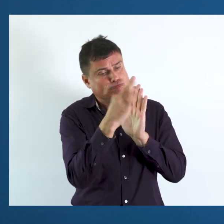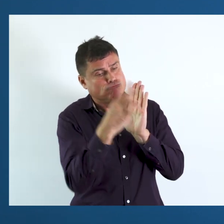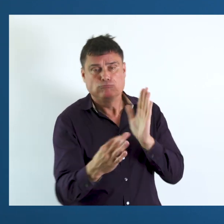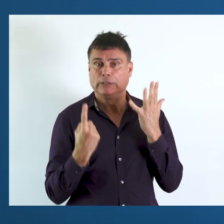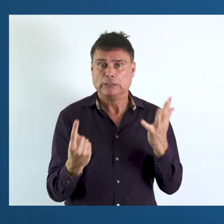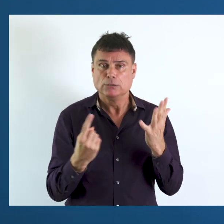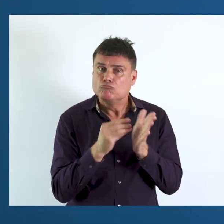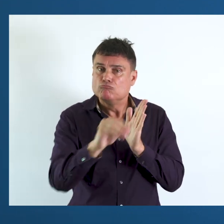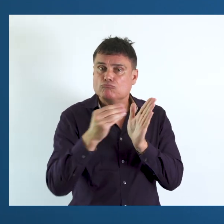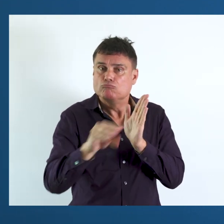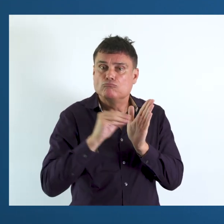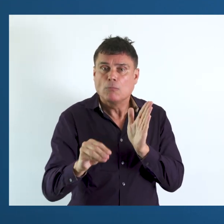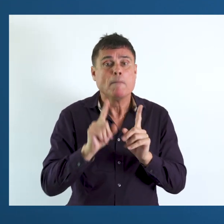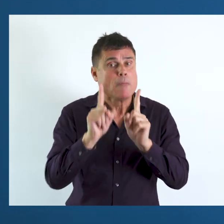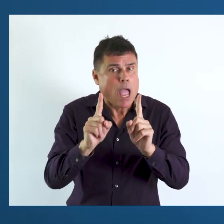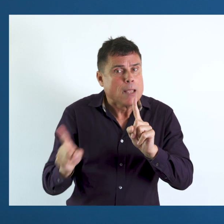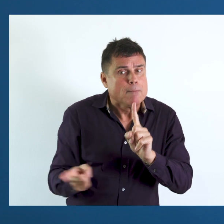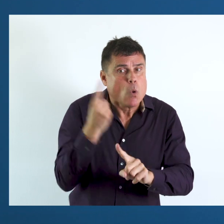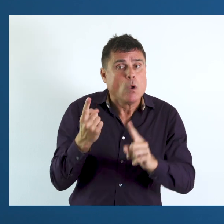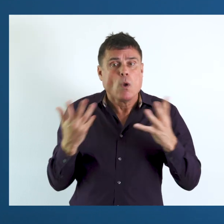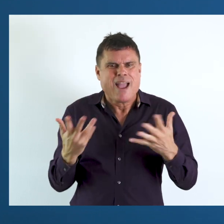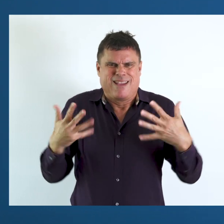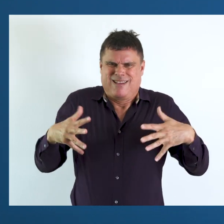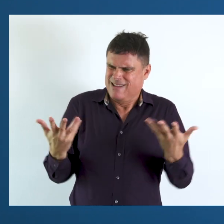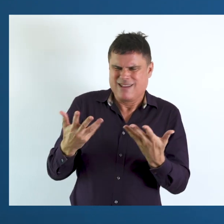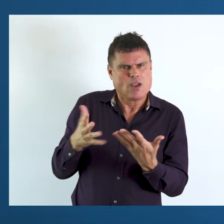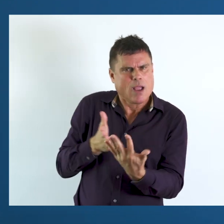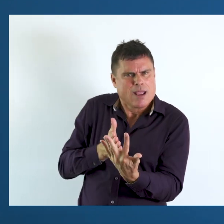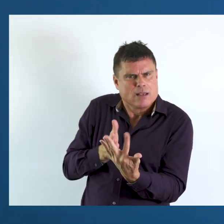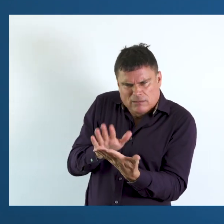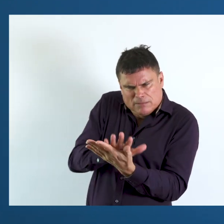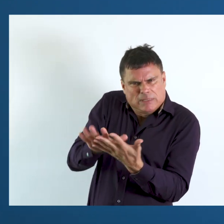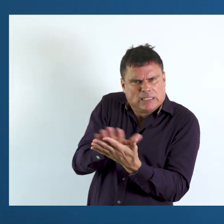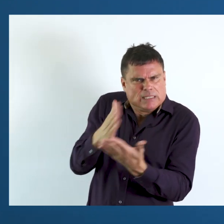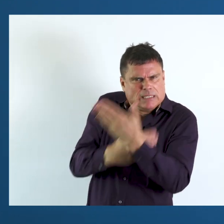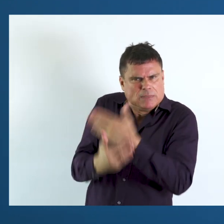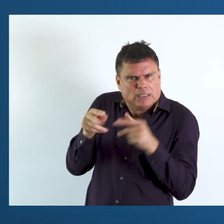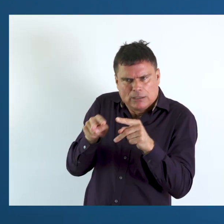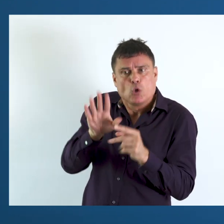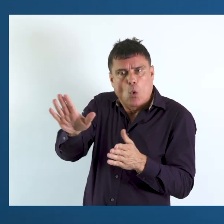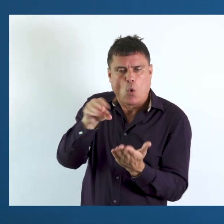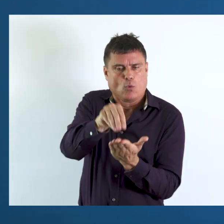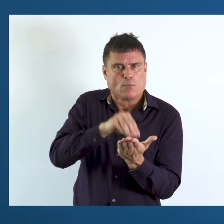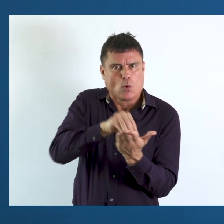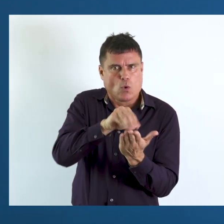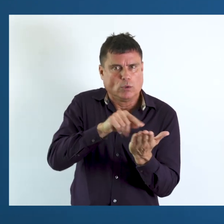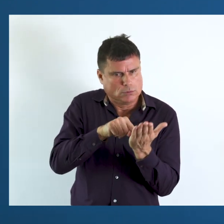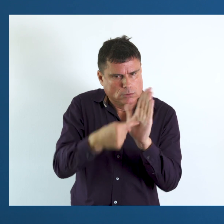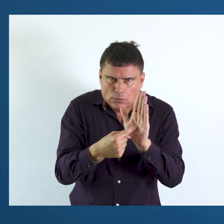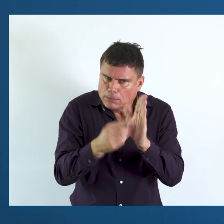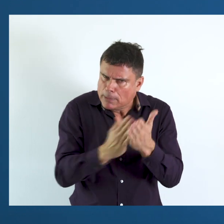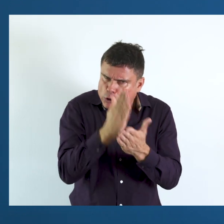You're free to use all of them or any one of them, but what becomes important is that you define how you